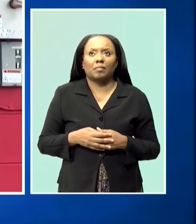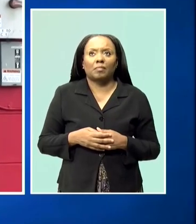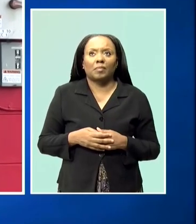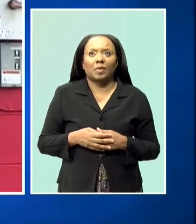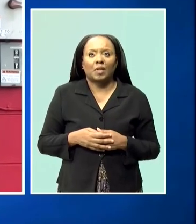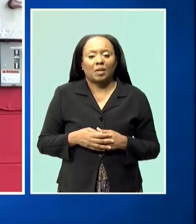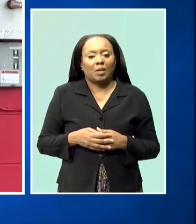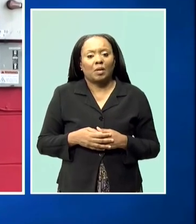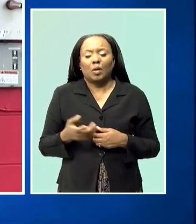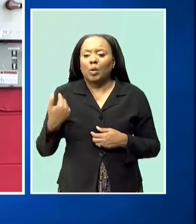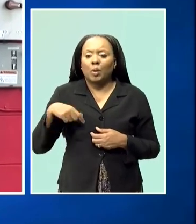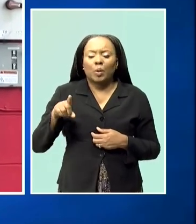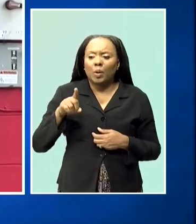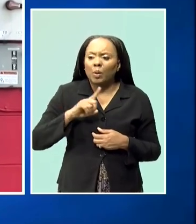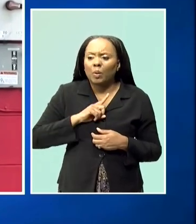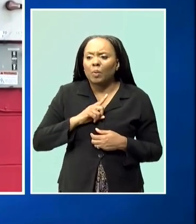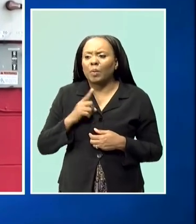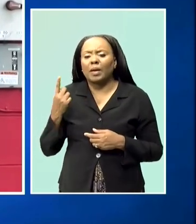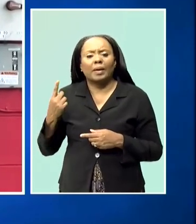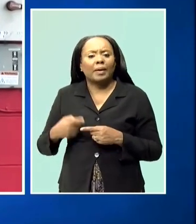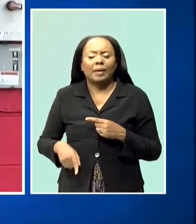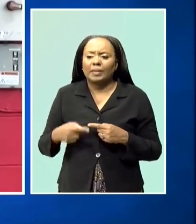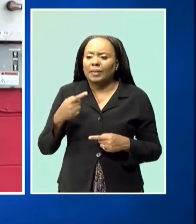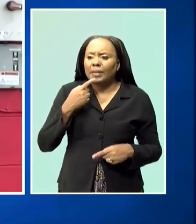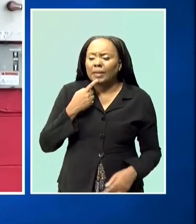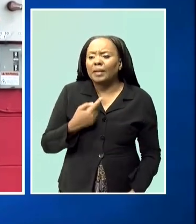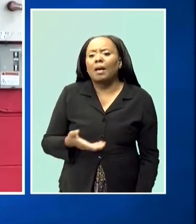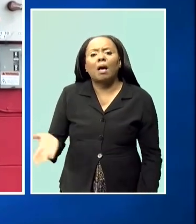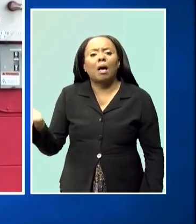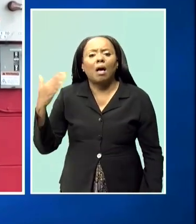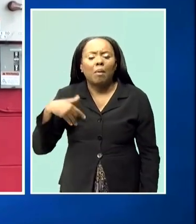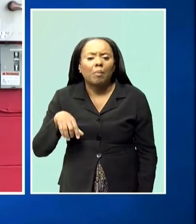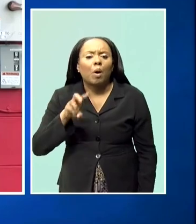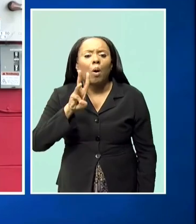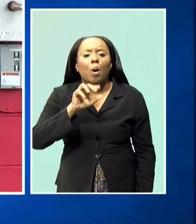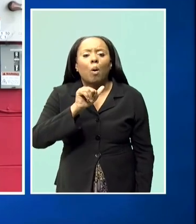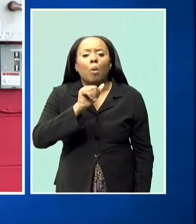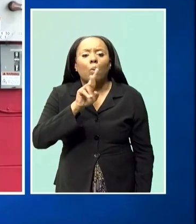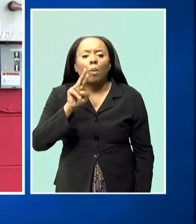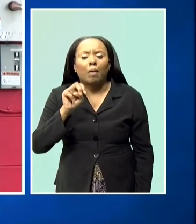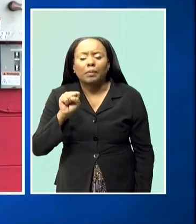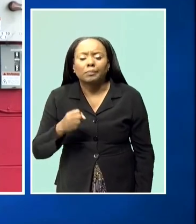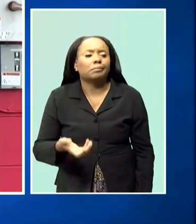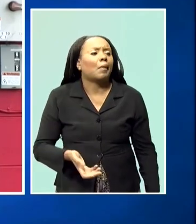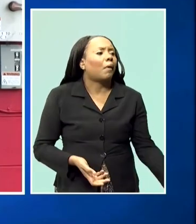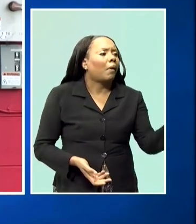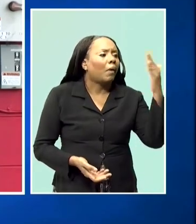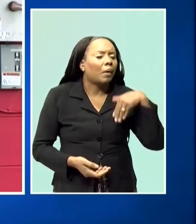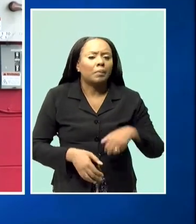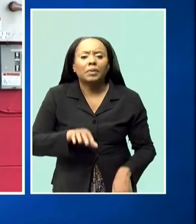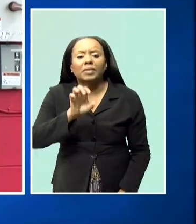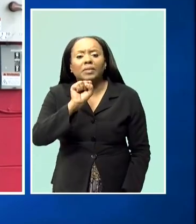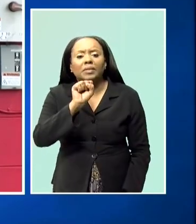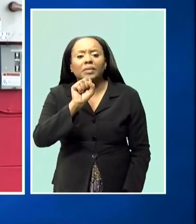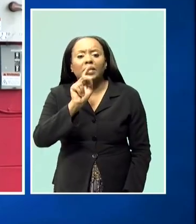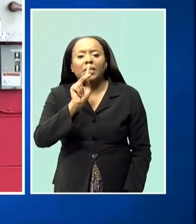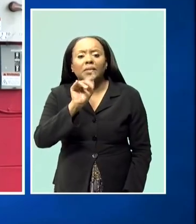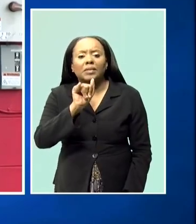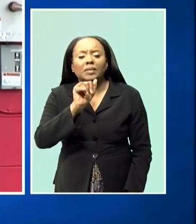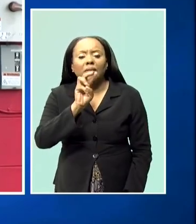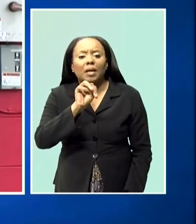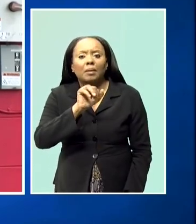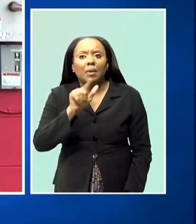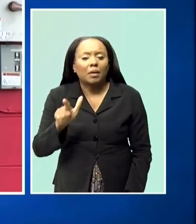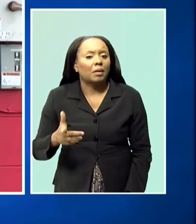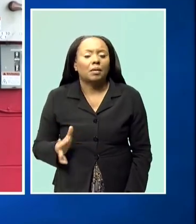to our headquarters at Sky Mall or come to our headquarters at Warren's Office Complex or Warren's Industrial Park. We recognize